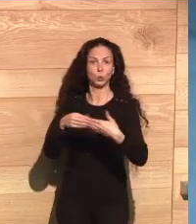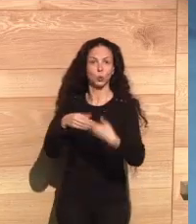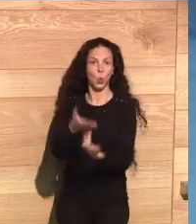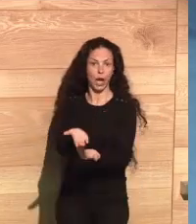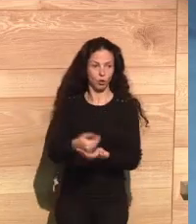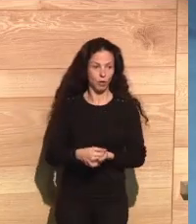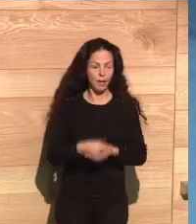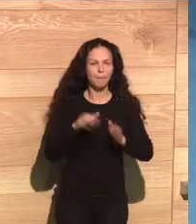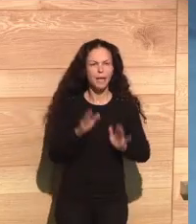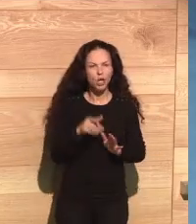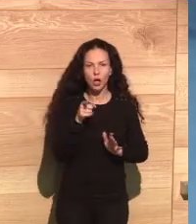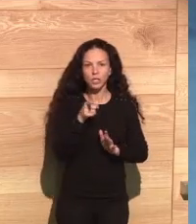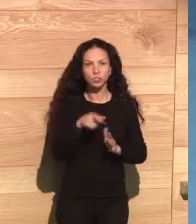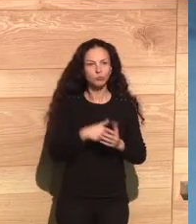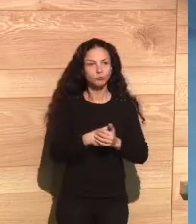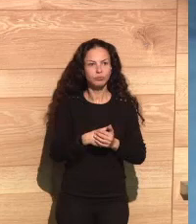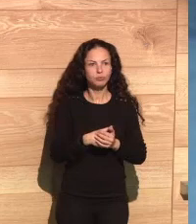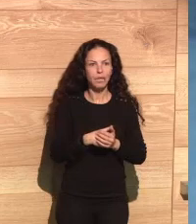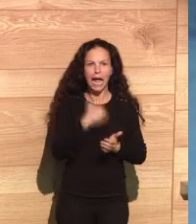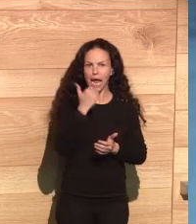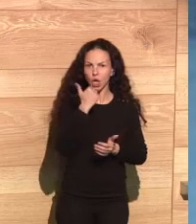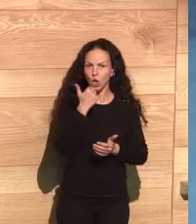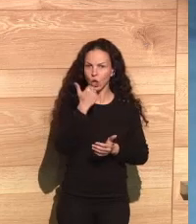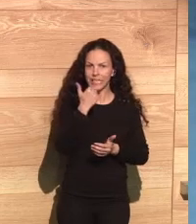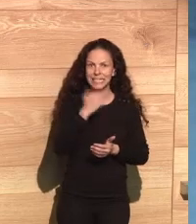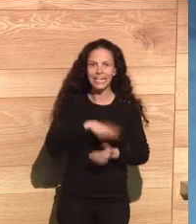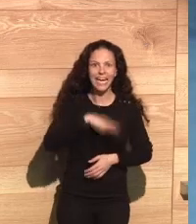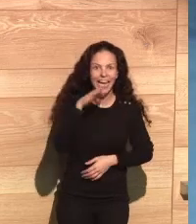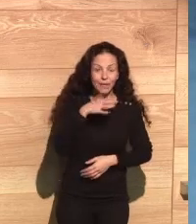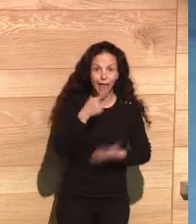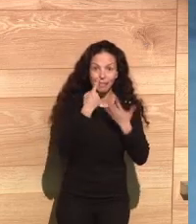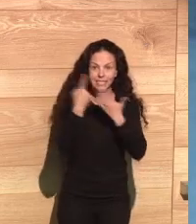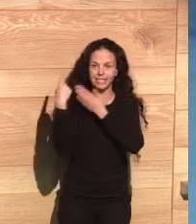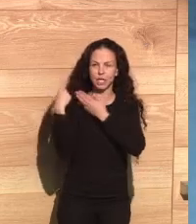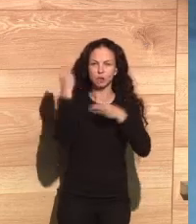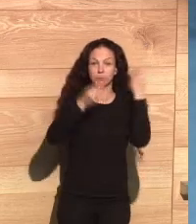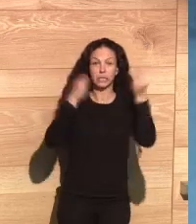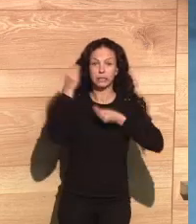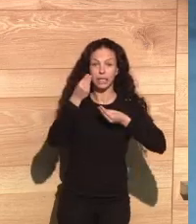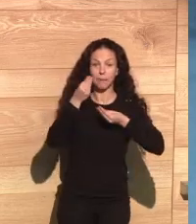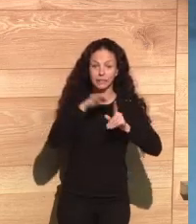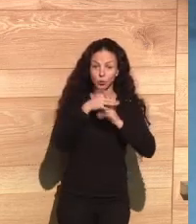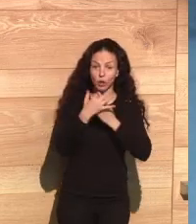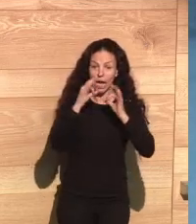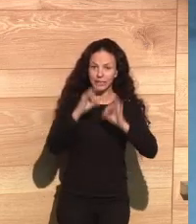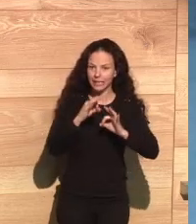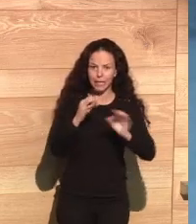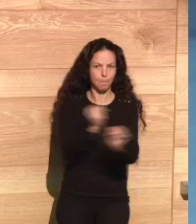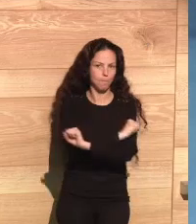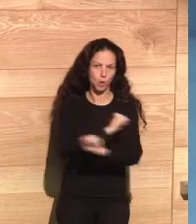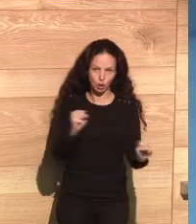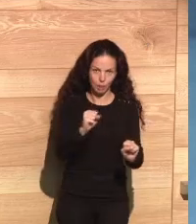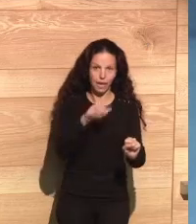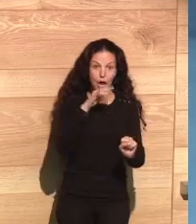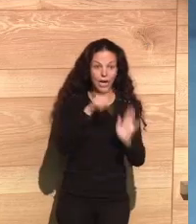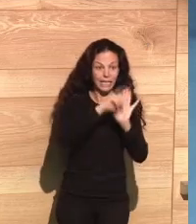really puts a lot of responsibility on the user. But we need to remember that this has been a major step six years ago.